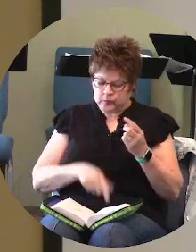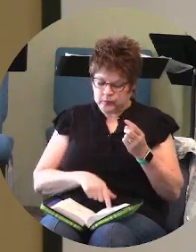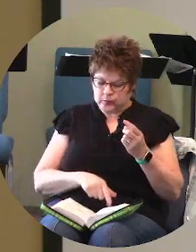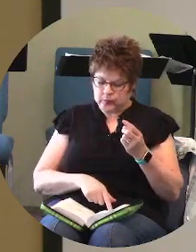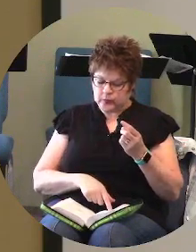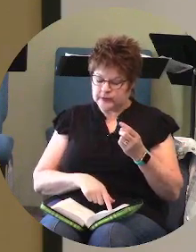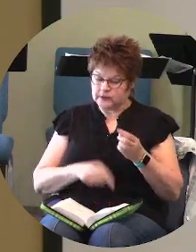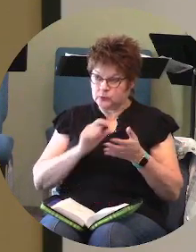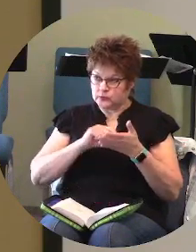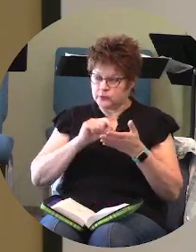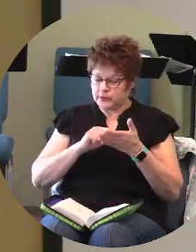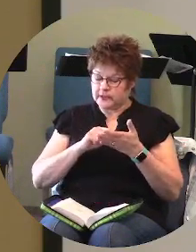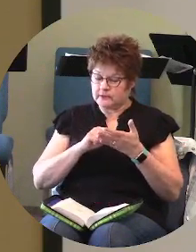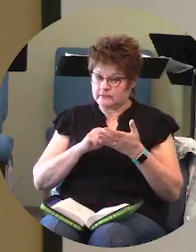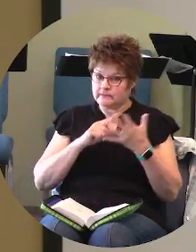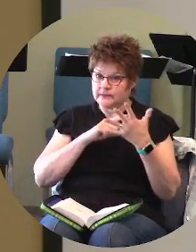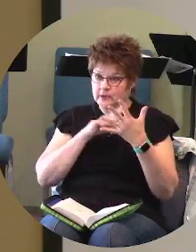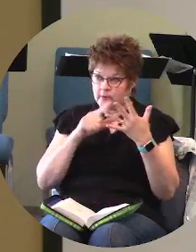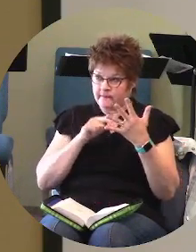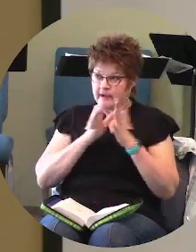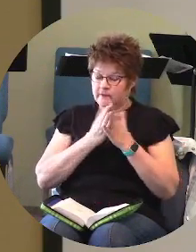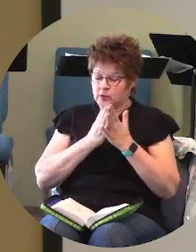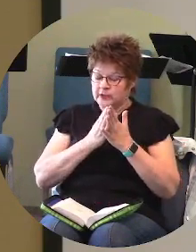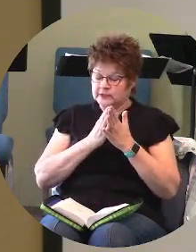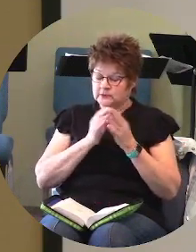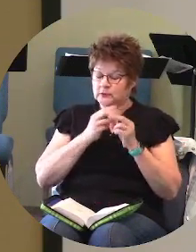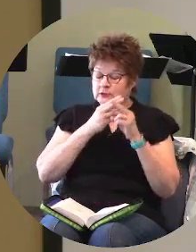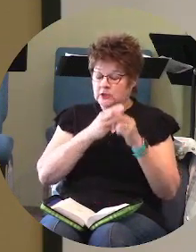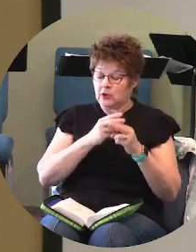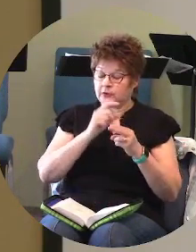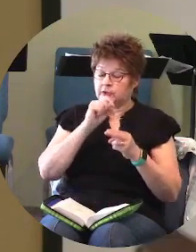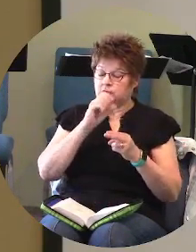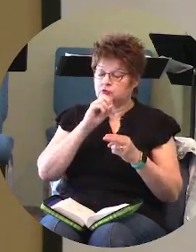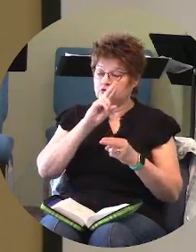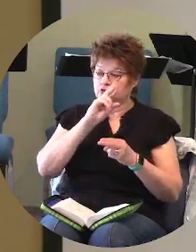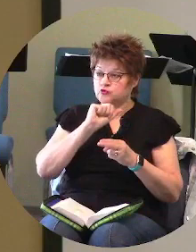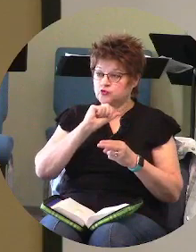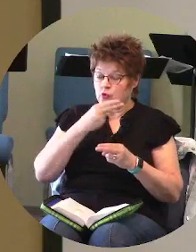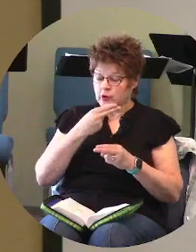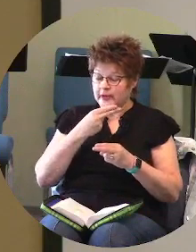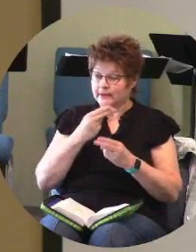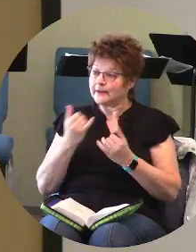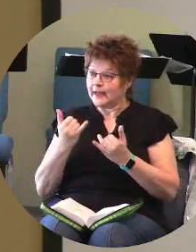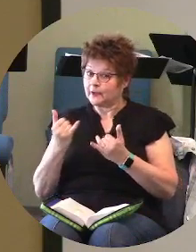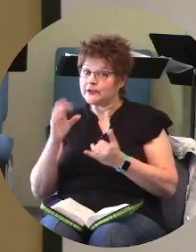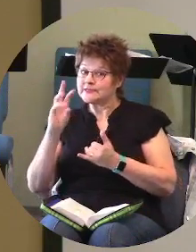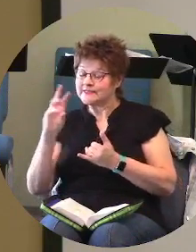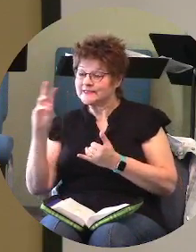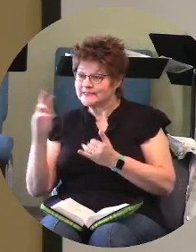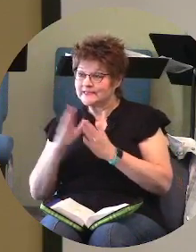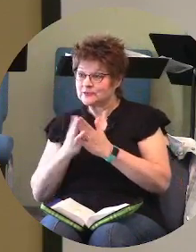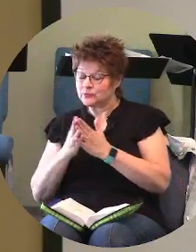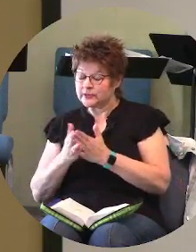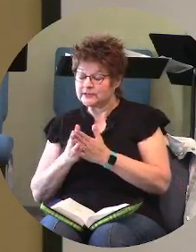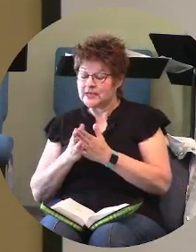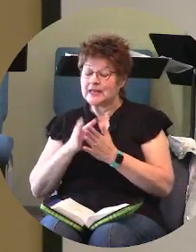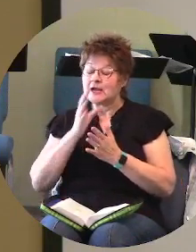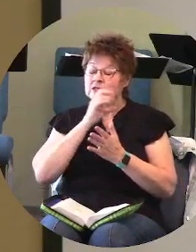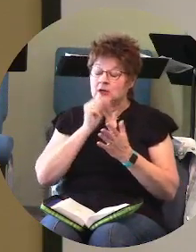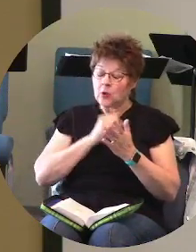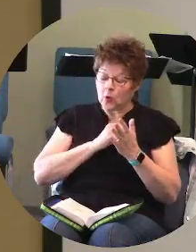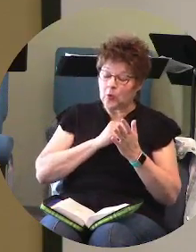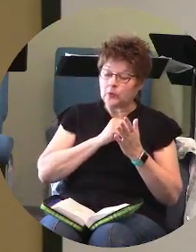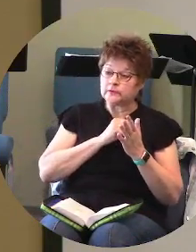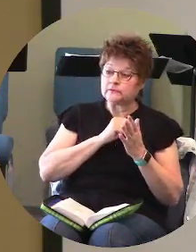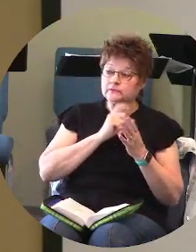the torah well that's been expanded there's 66 books there's an old covenant in a new covenant